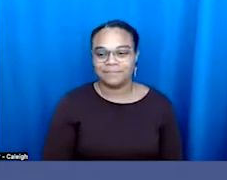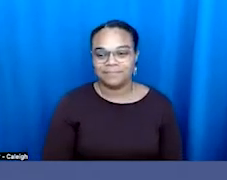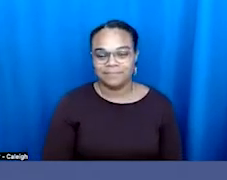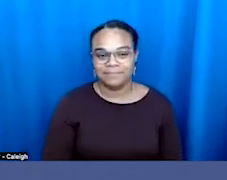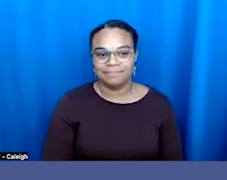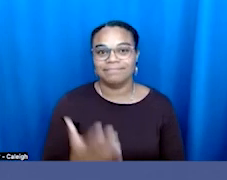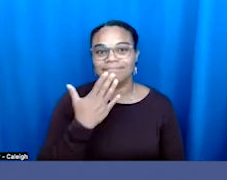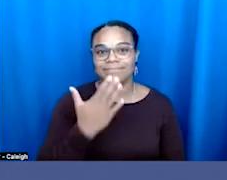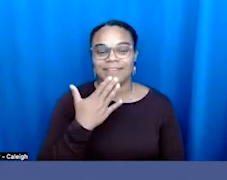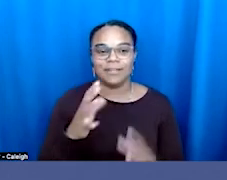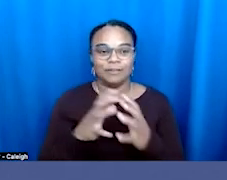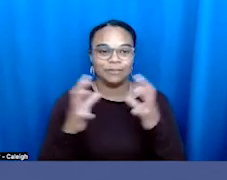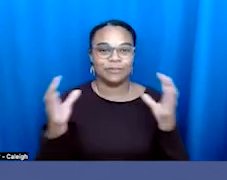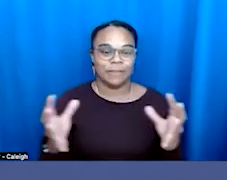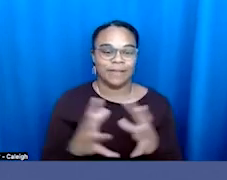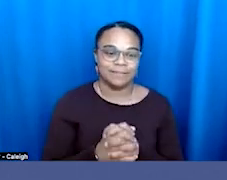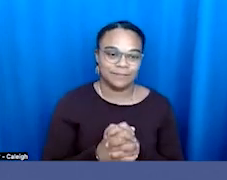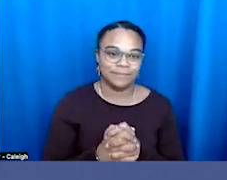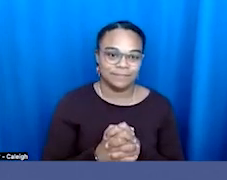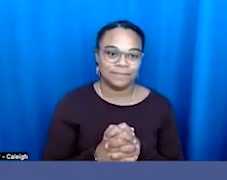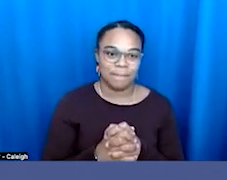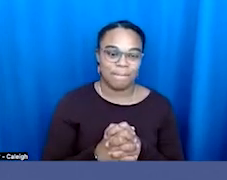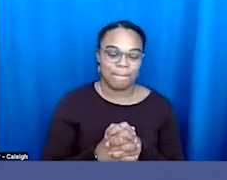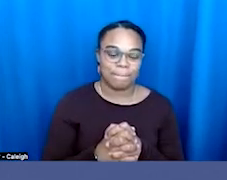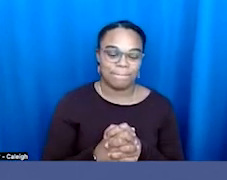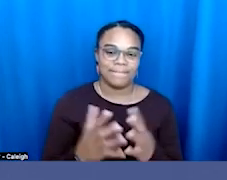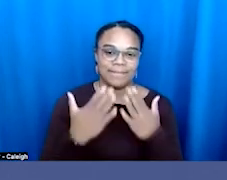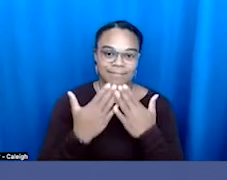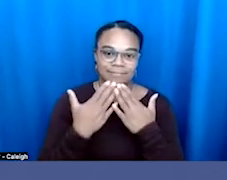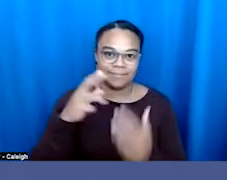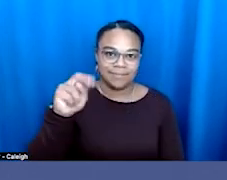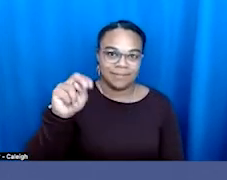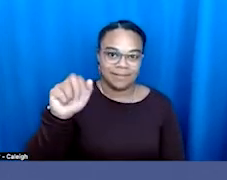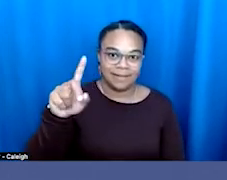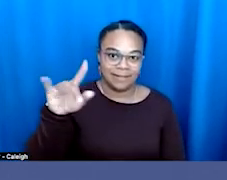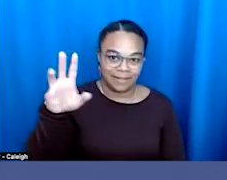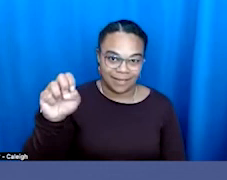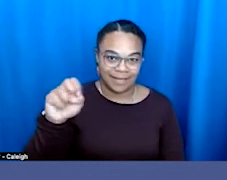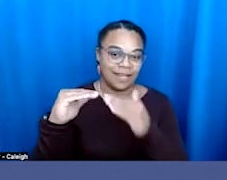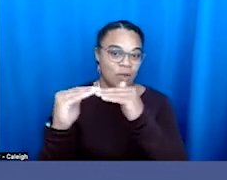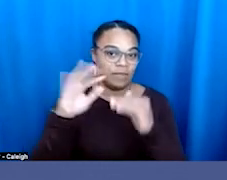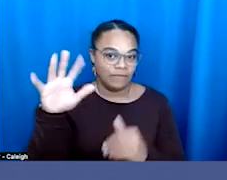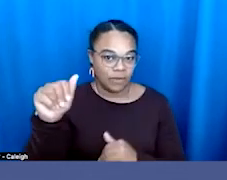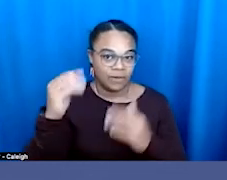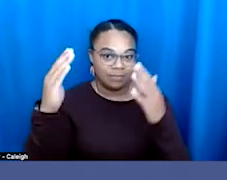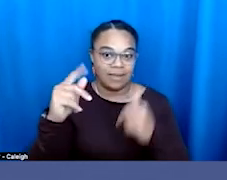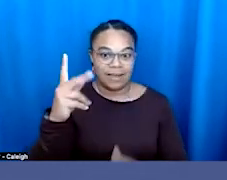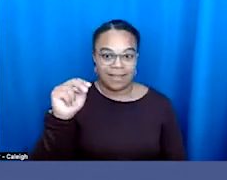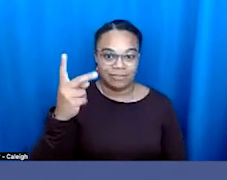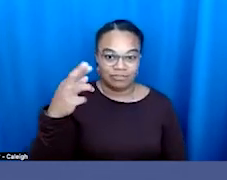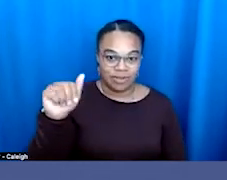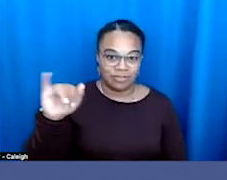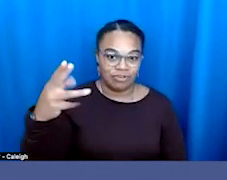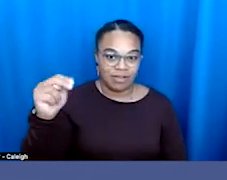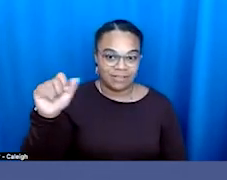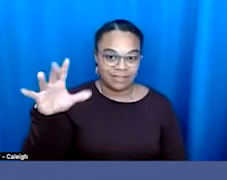Thank you so, so very much to Nadine Smith of Equality Florida, Tendra Johnson of Equality